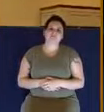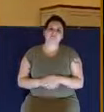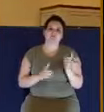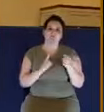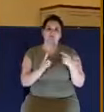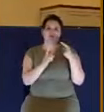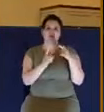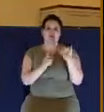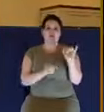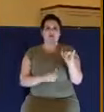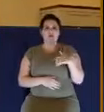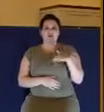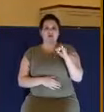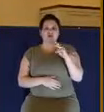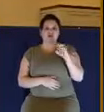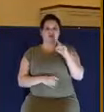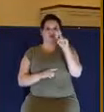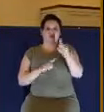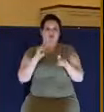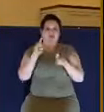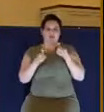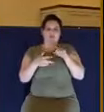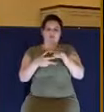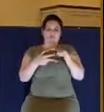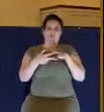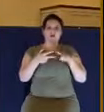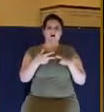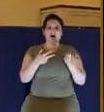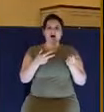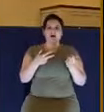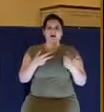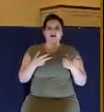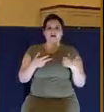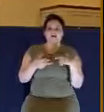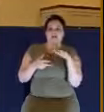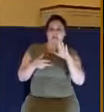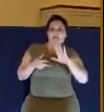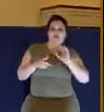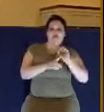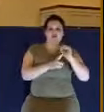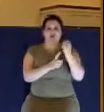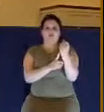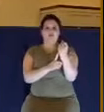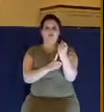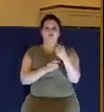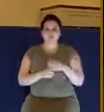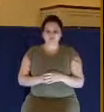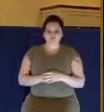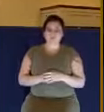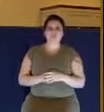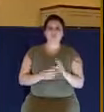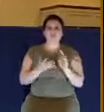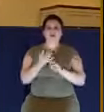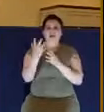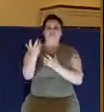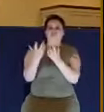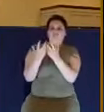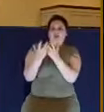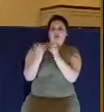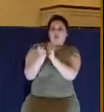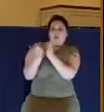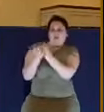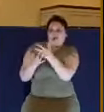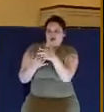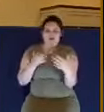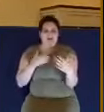James will ask three rhetorical questions based on their current circumstances to show that by aligning themselves with the rich against